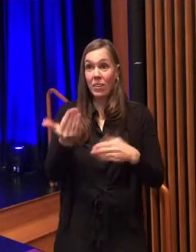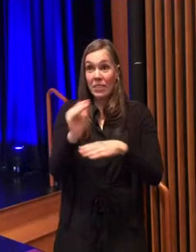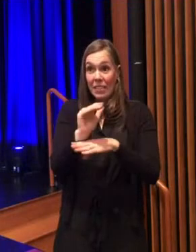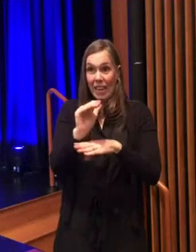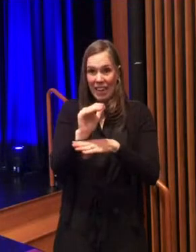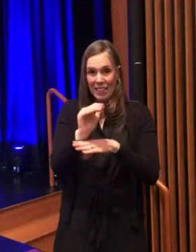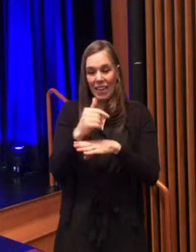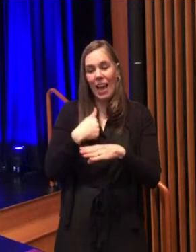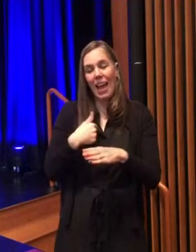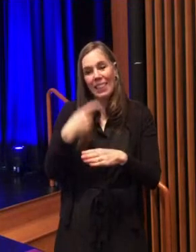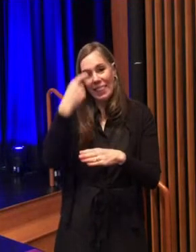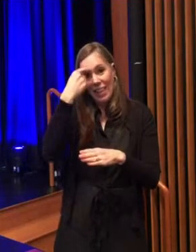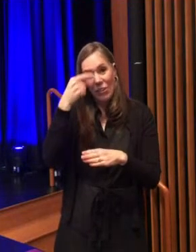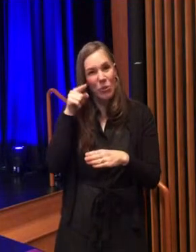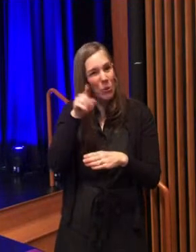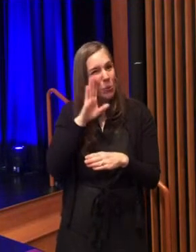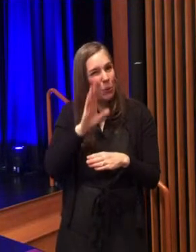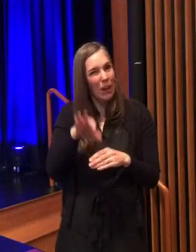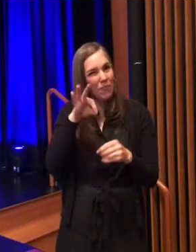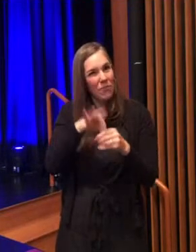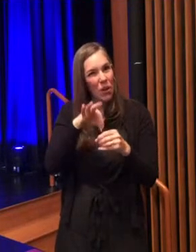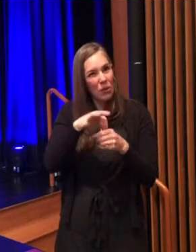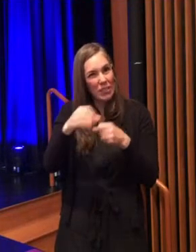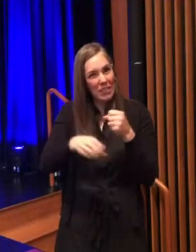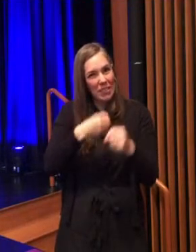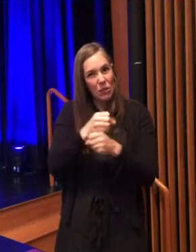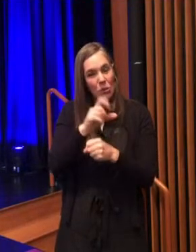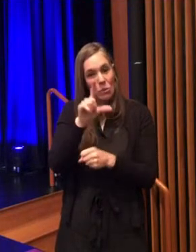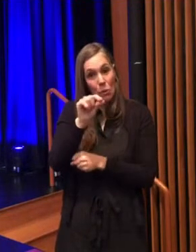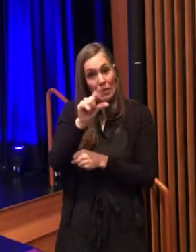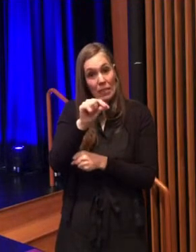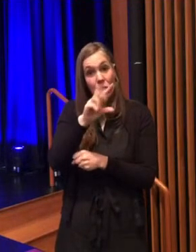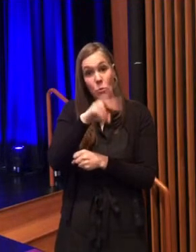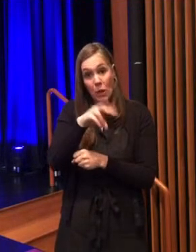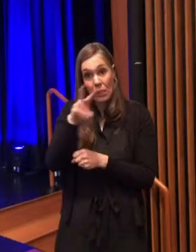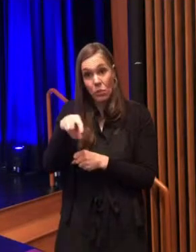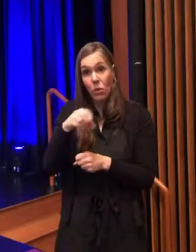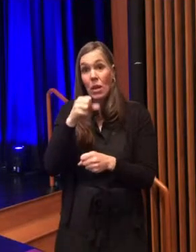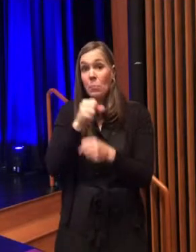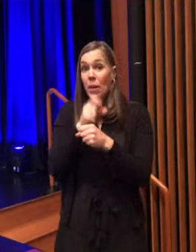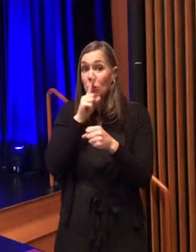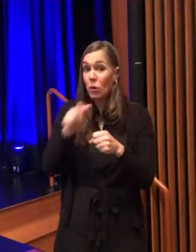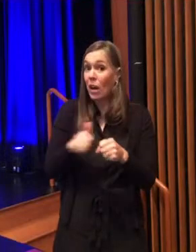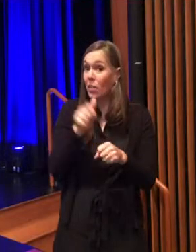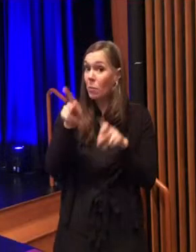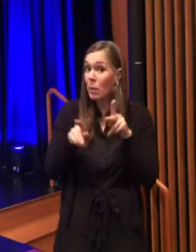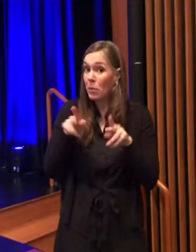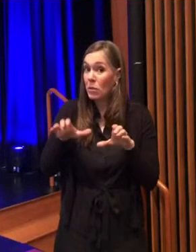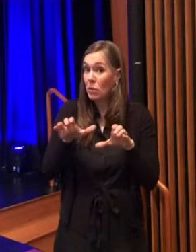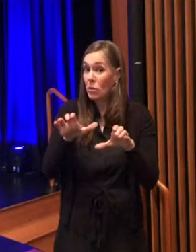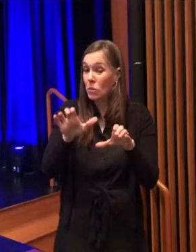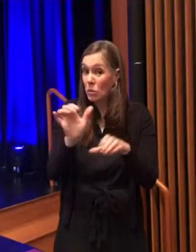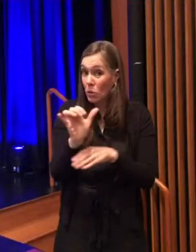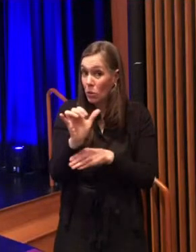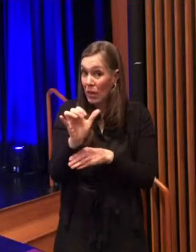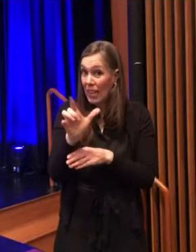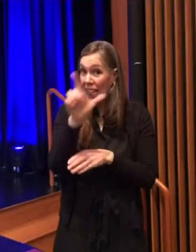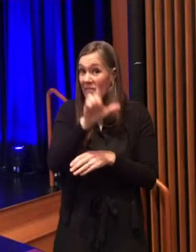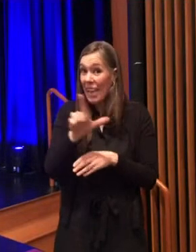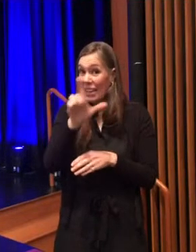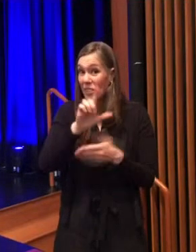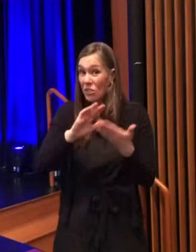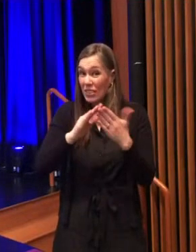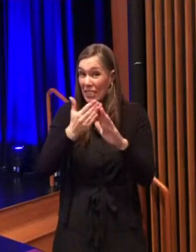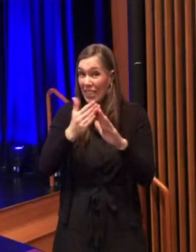22 but we need to make sure that others do too so Lancaster city continues to fall behind the county